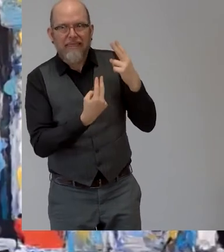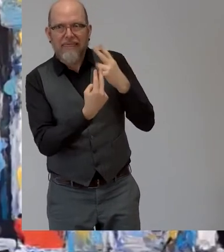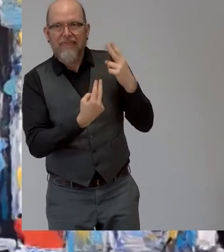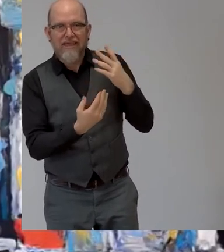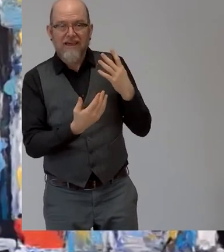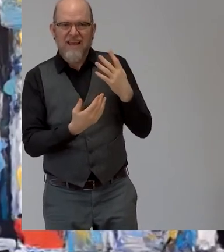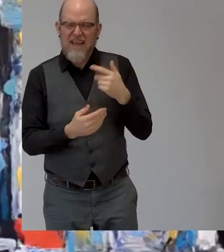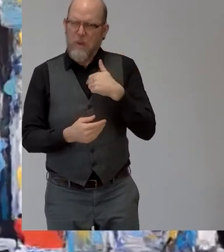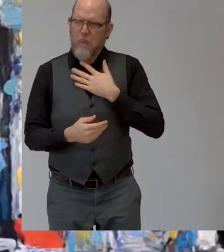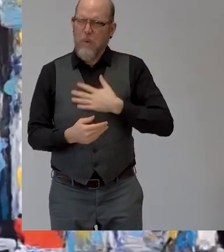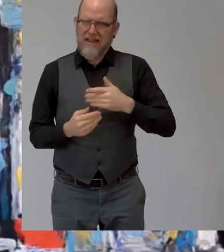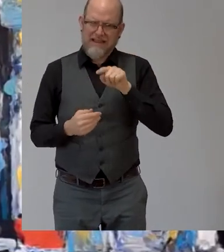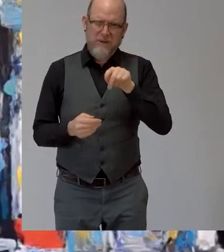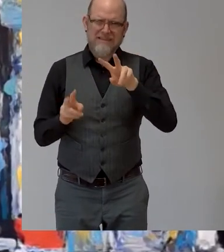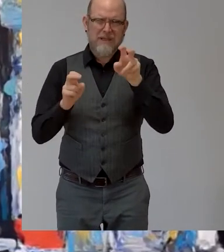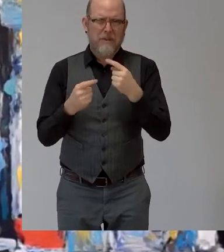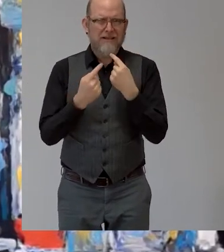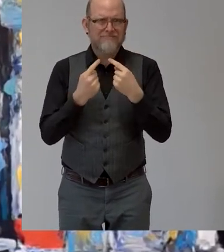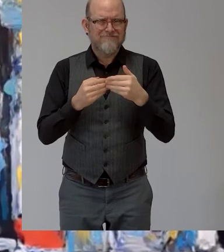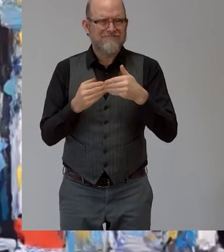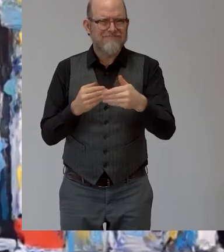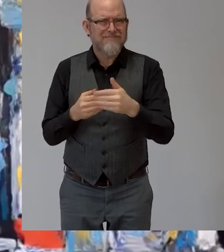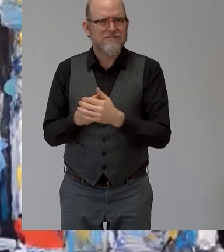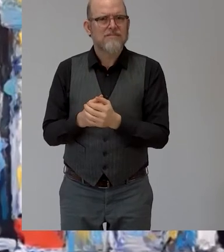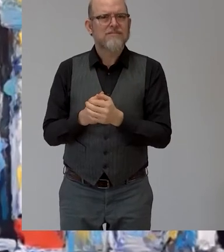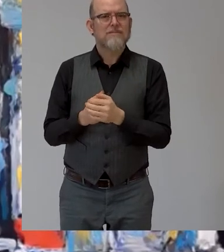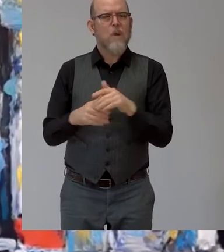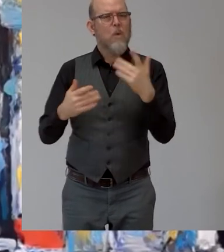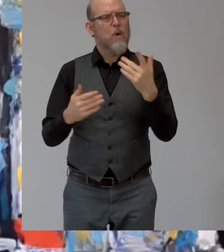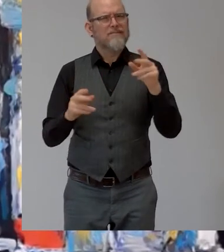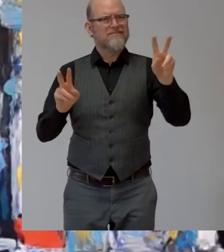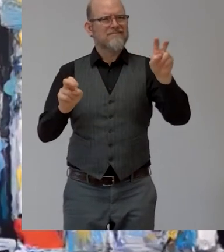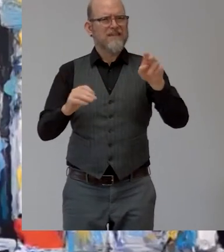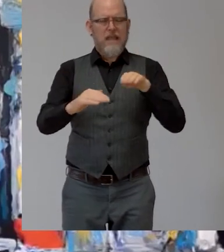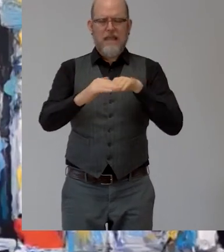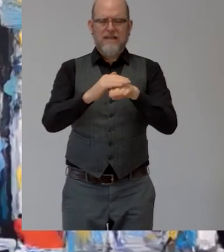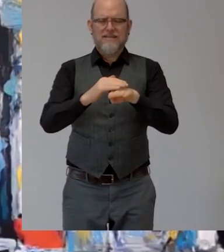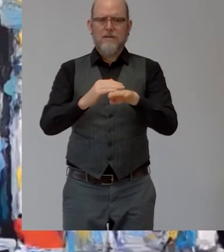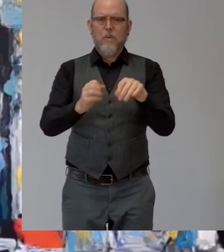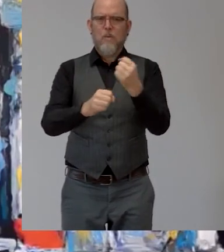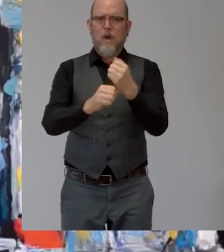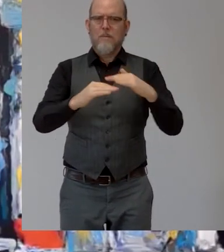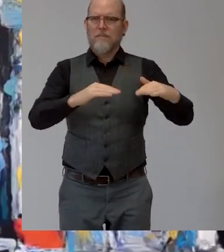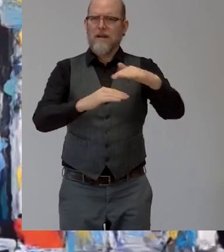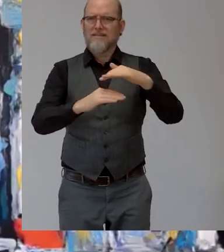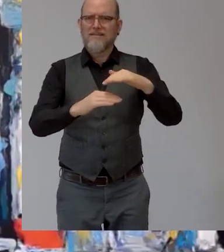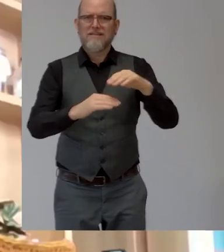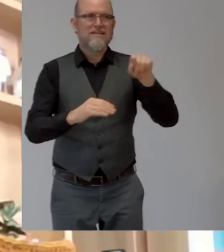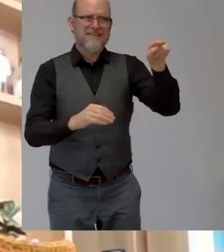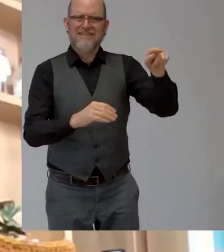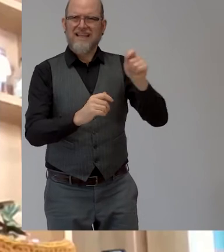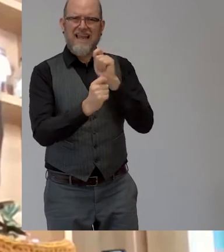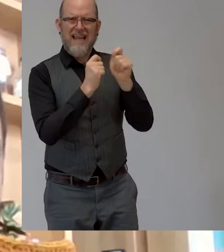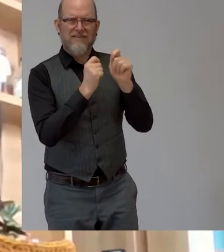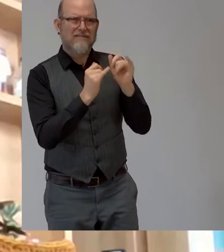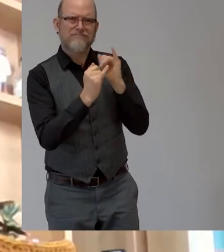what is for you an accessible workplace when you're coming to an interview and you are asked about that right well first